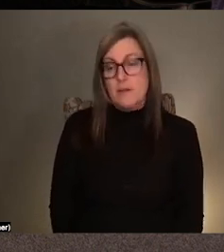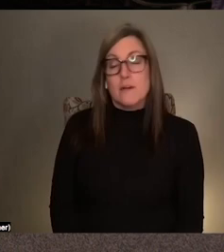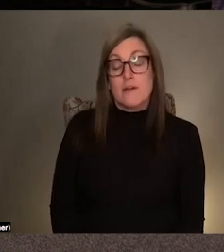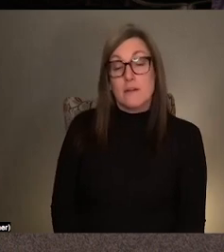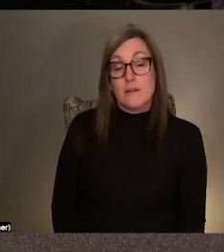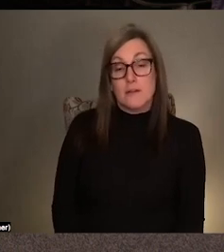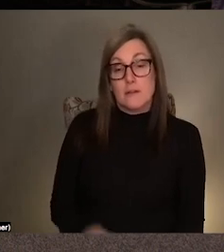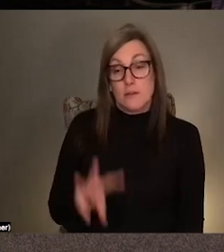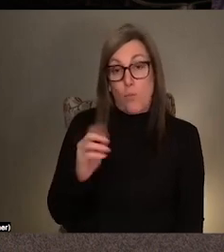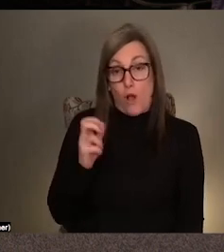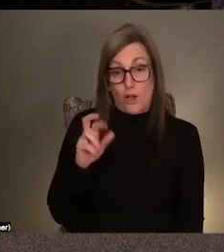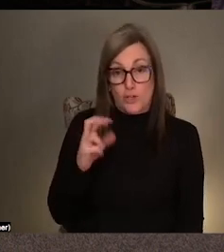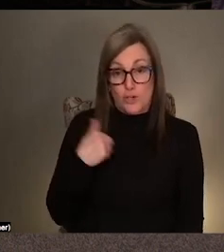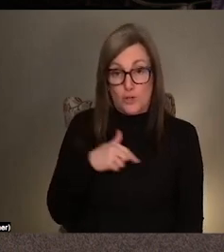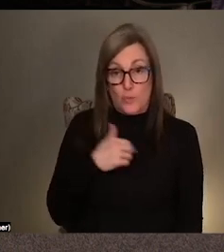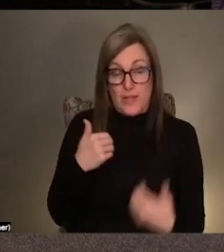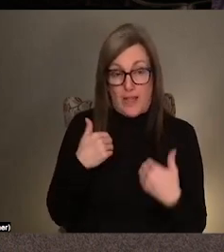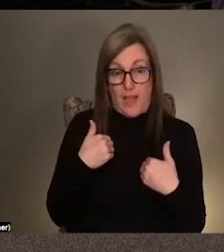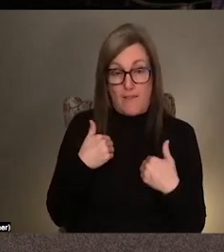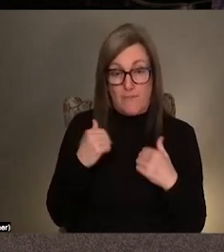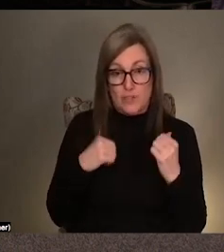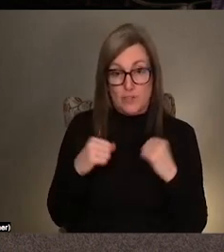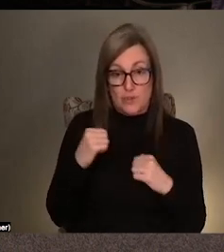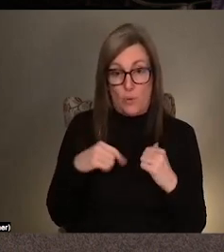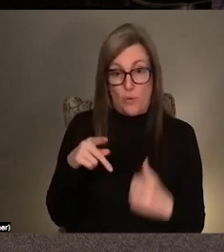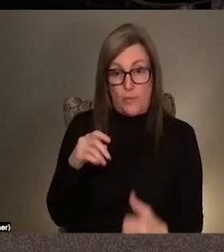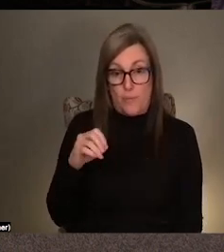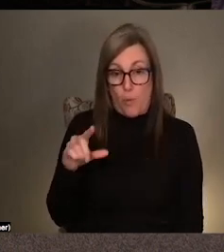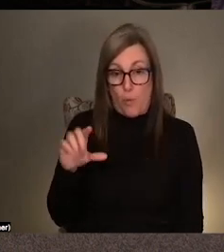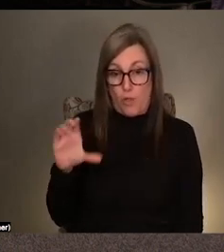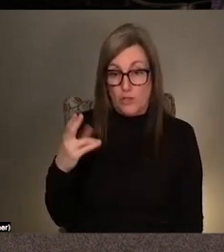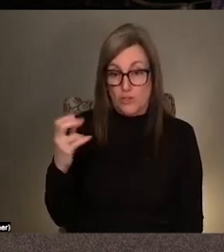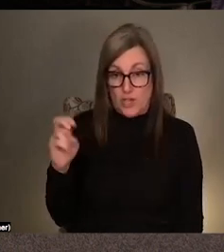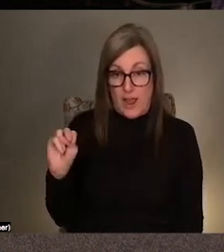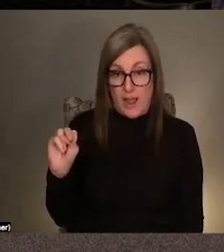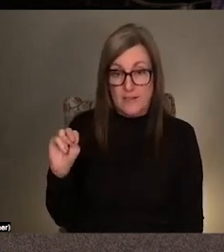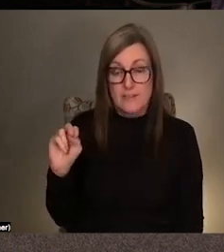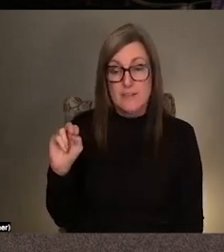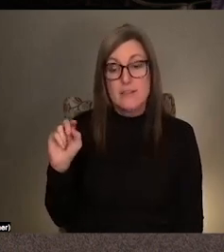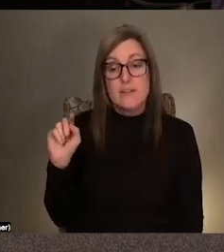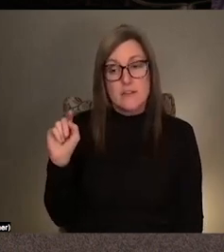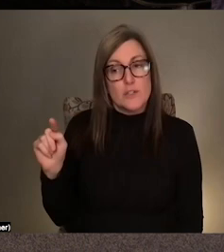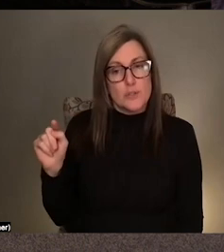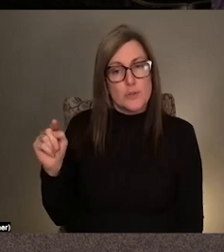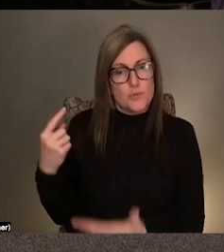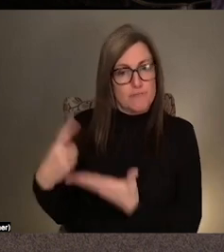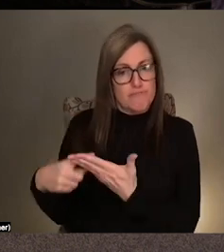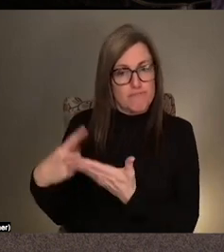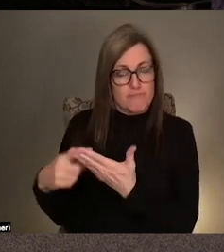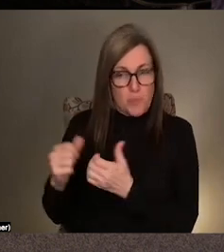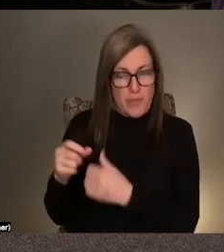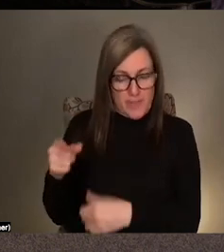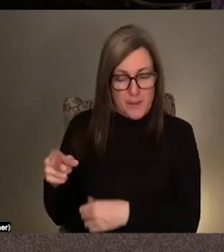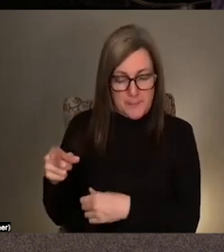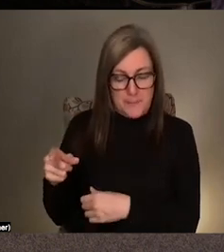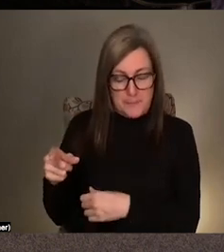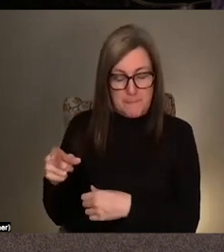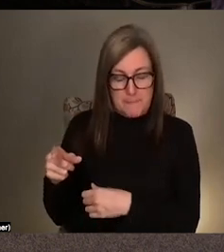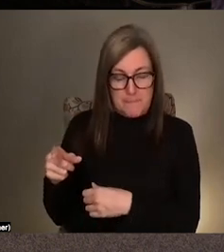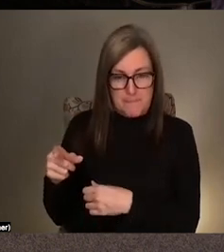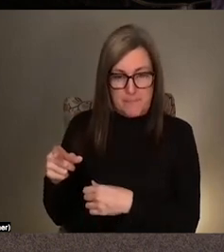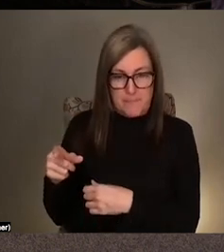up at The Walker with Paul Chan and he's also an artist that I know you've been in dialogue with and inspired by. And